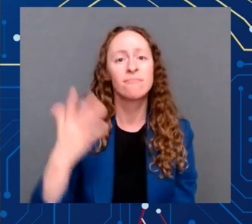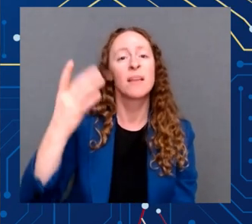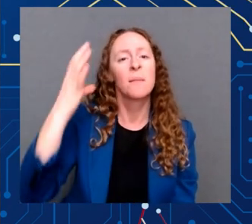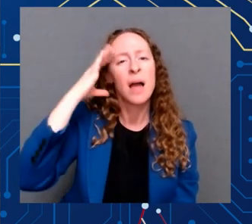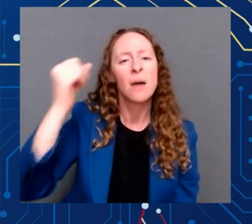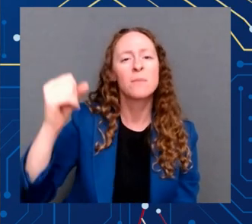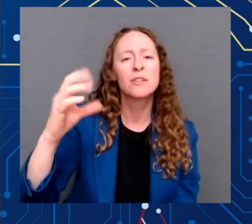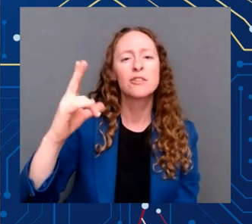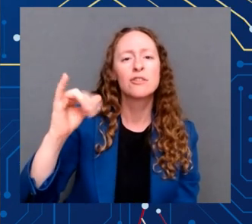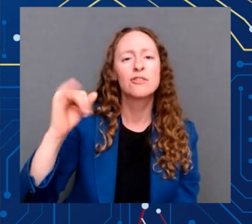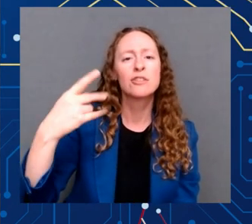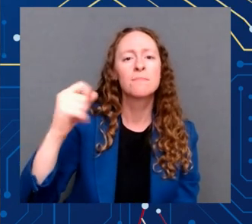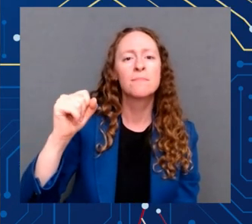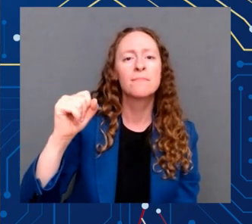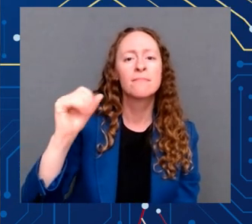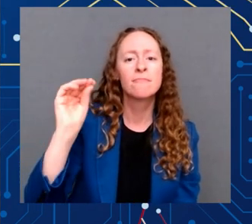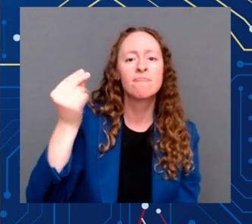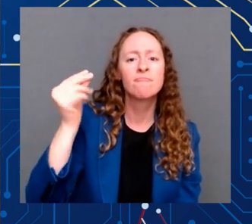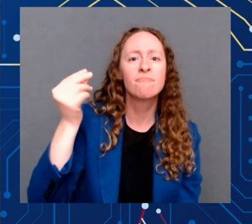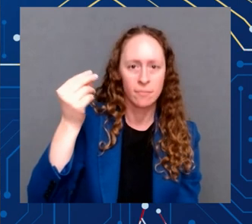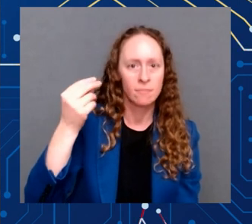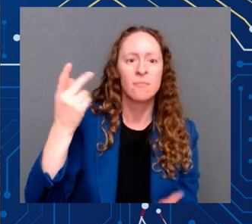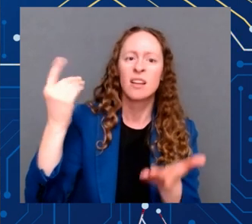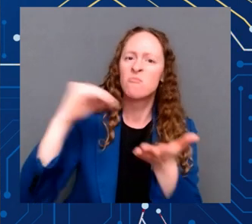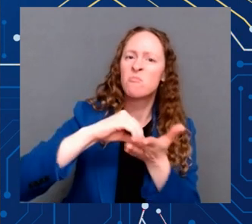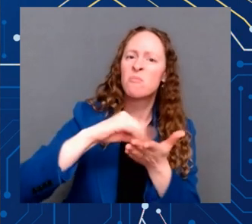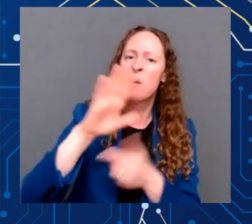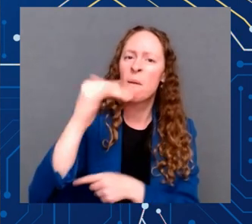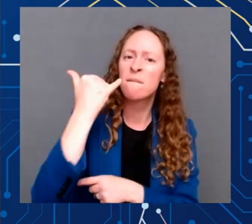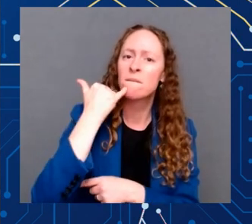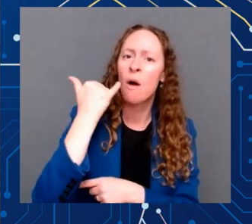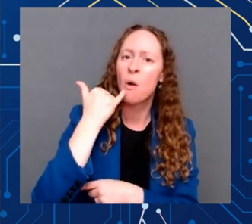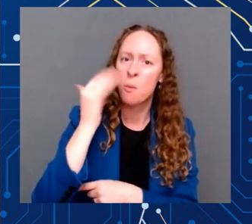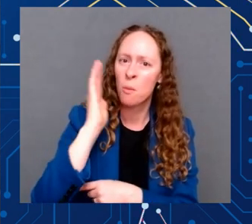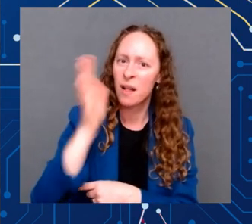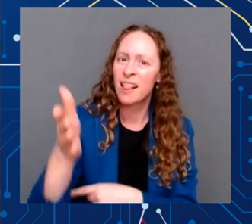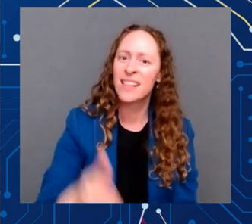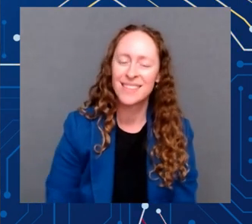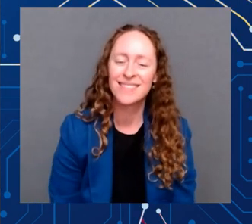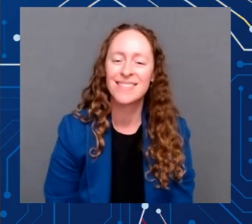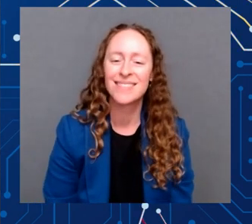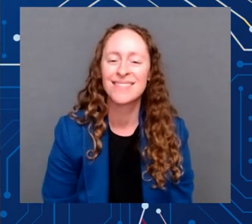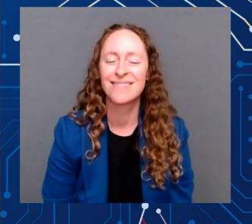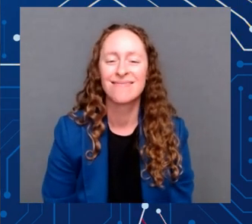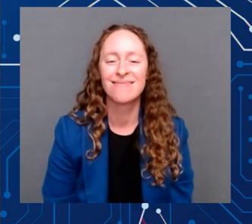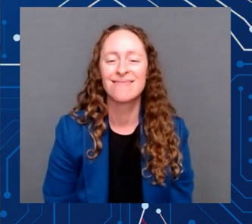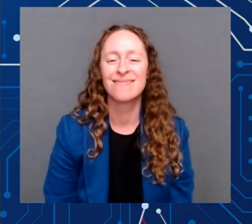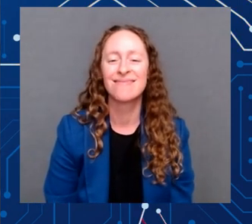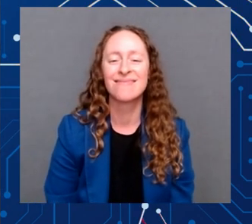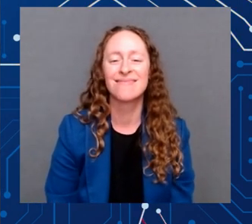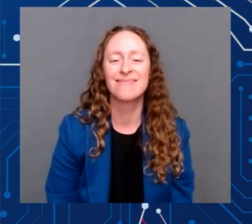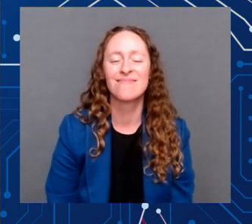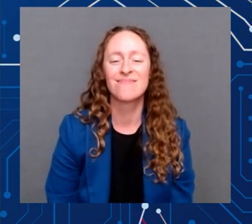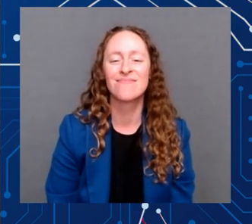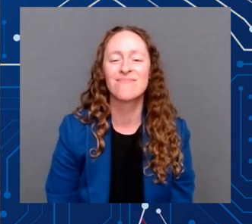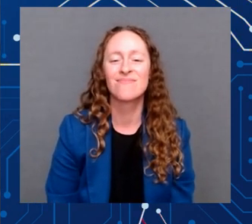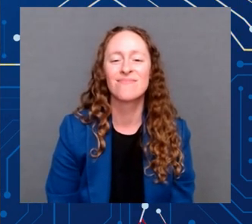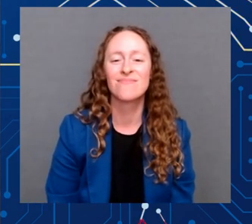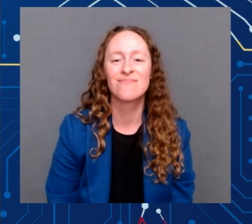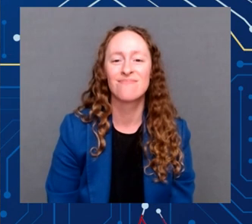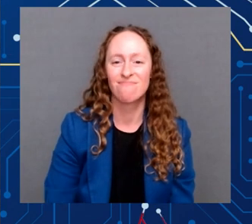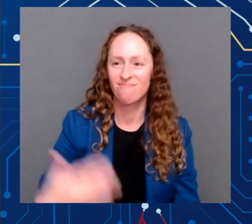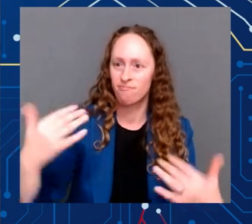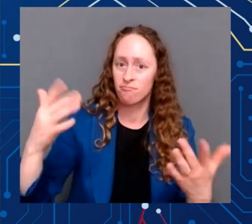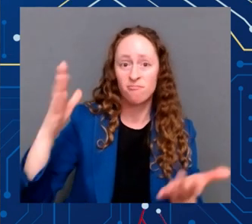Investment. This investment alone is going to create 40,000 jobs. Excuse me. I'm sorry. And increased market